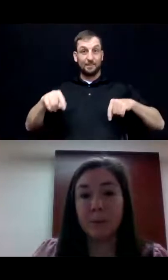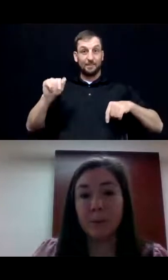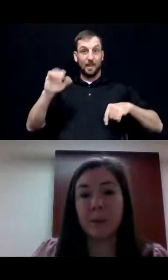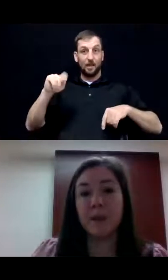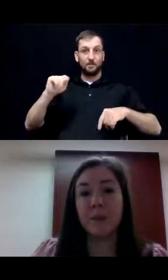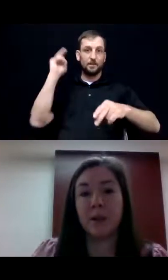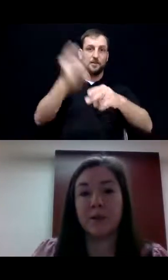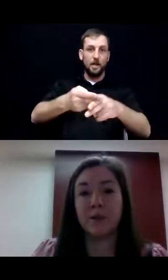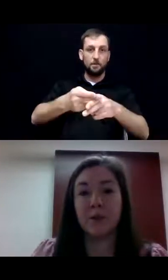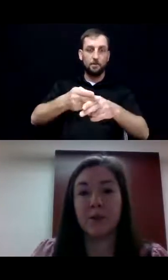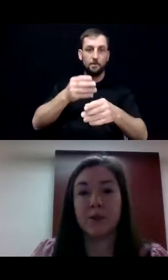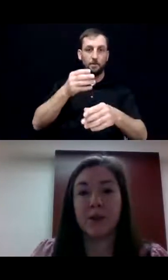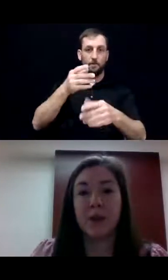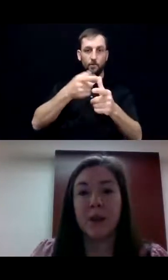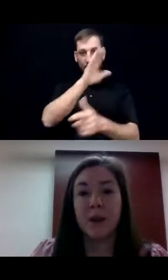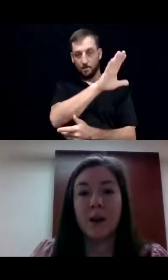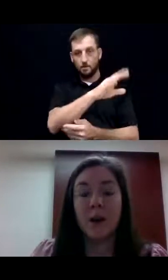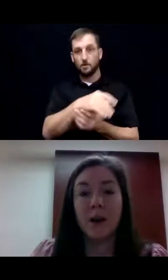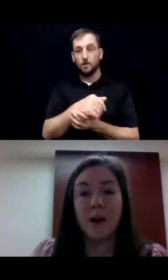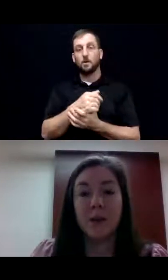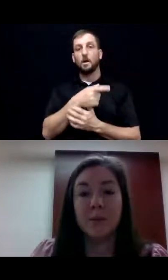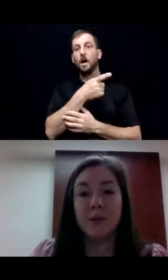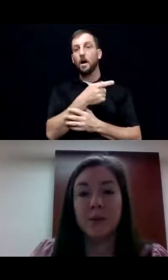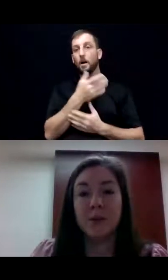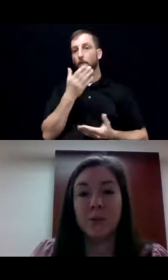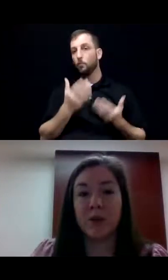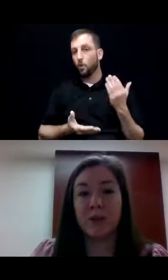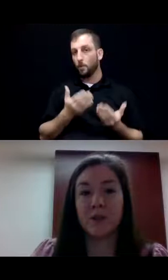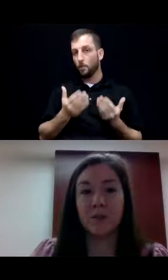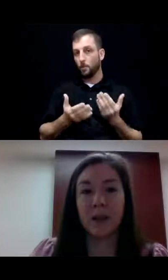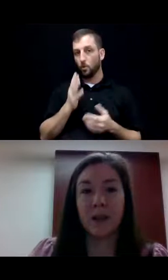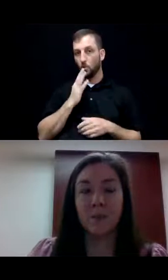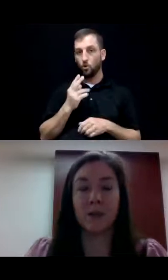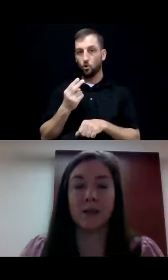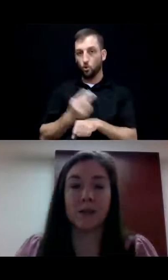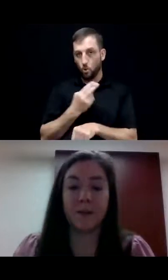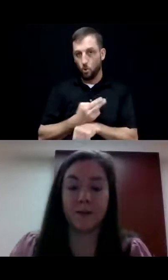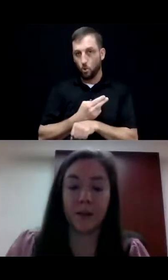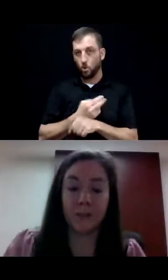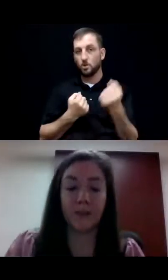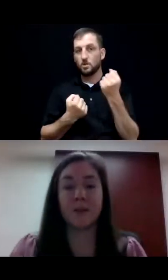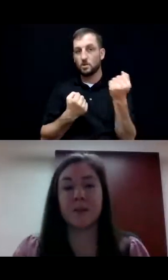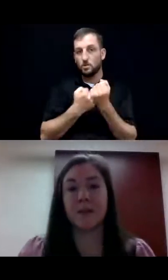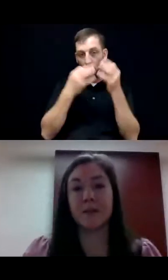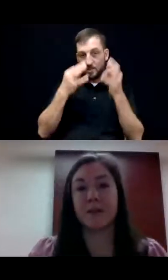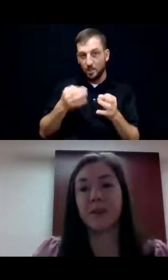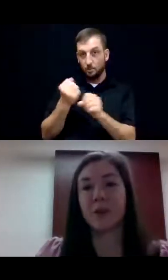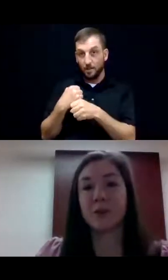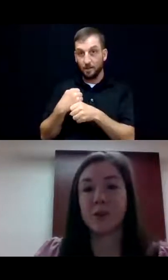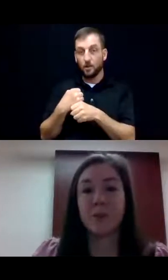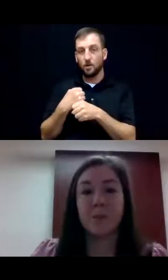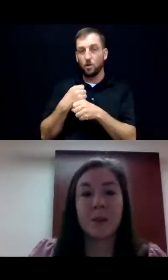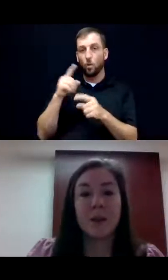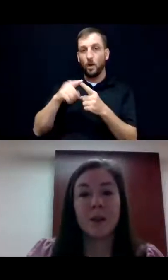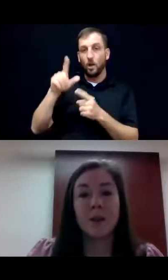and he will probably be one of the first, um, um, to use supported decision-making once it's, um, the law's effective August